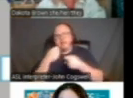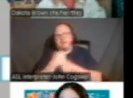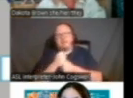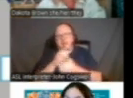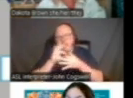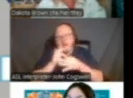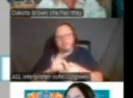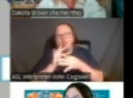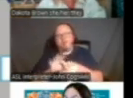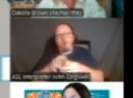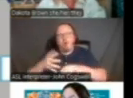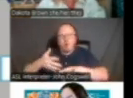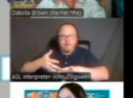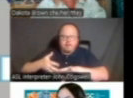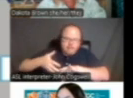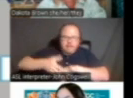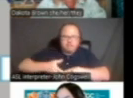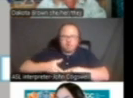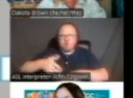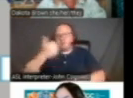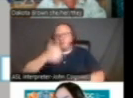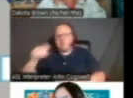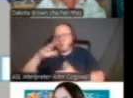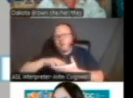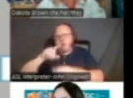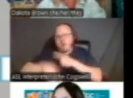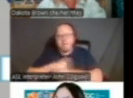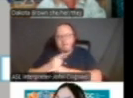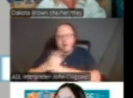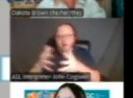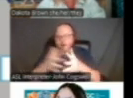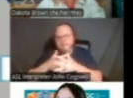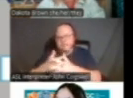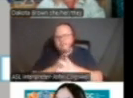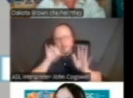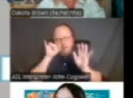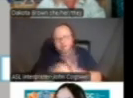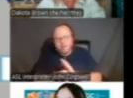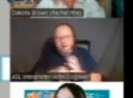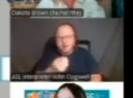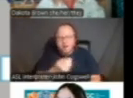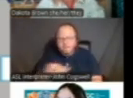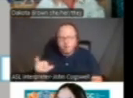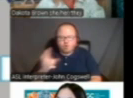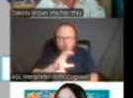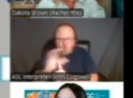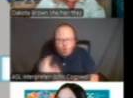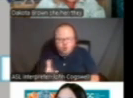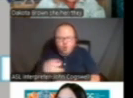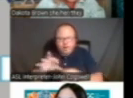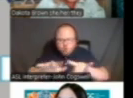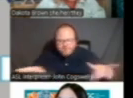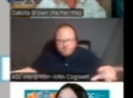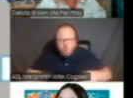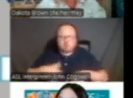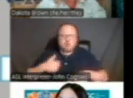immersion. It's for anybody who wants to learn about American identity as multicultural and diverse. I